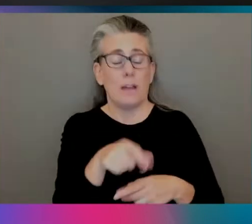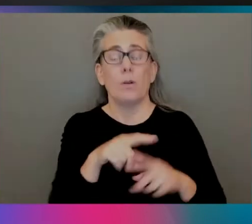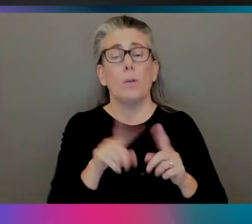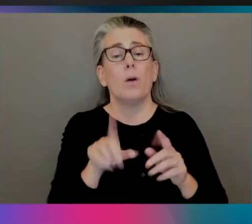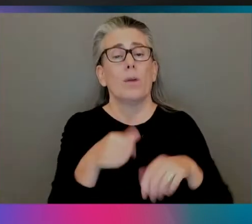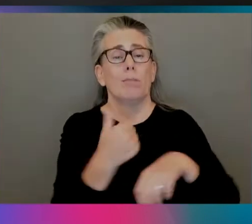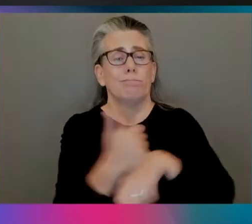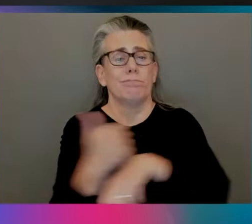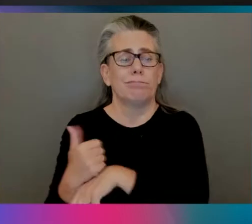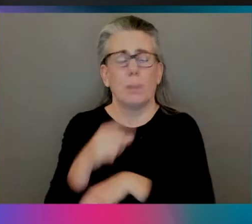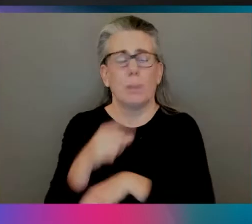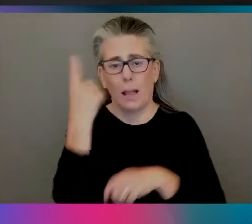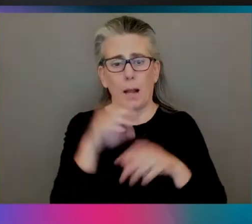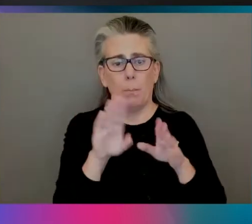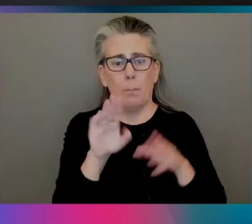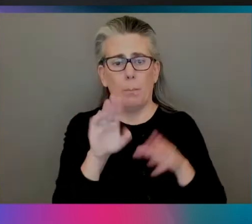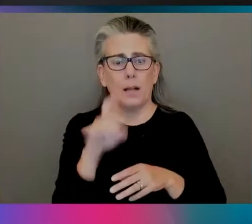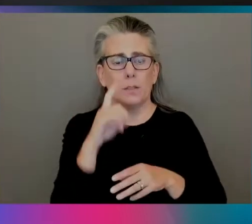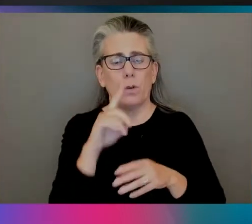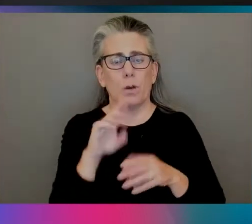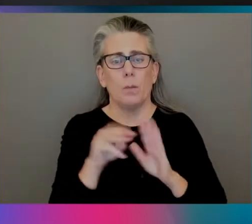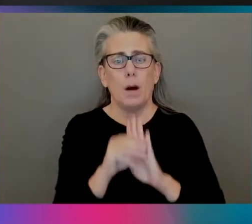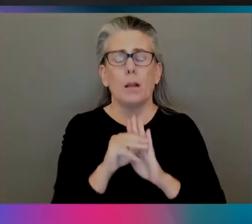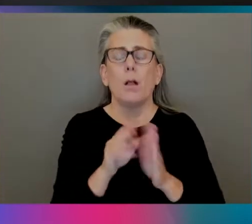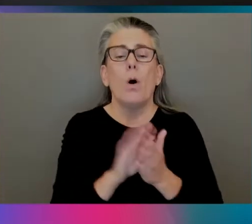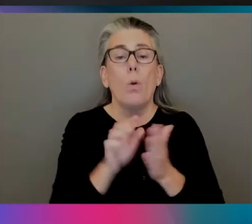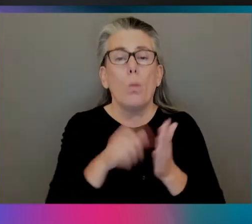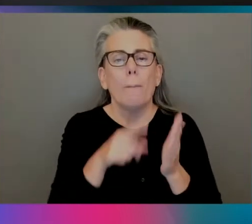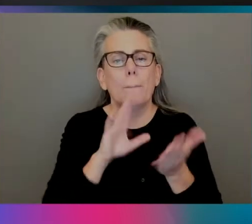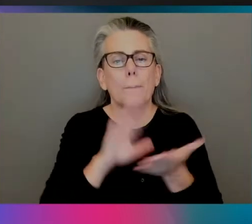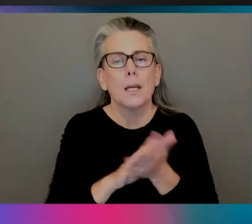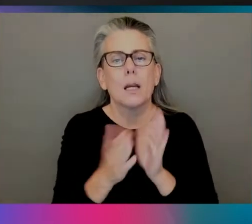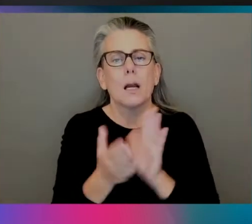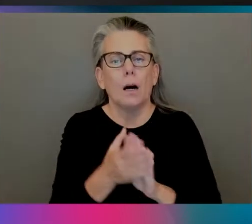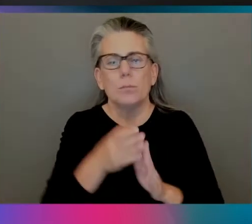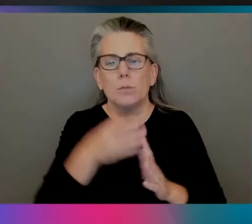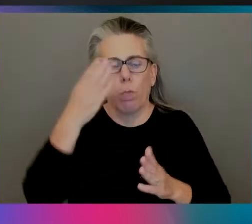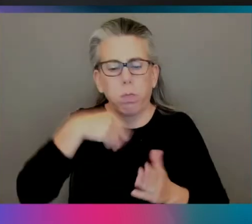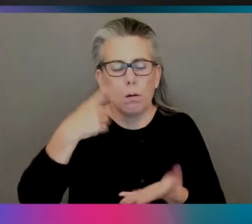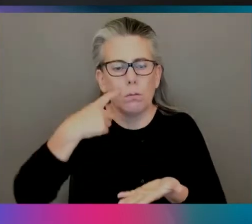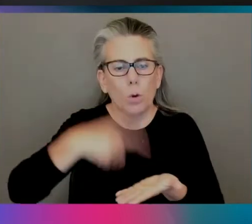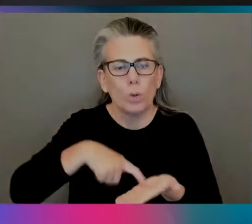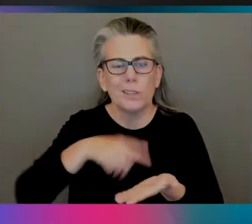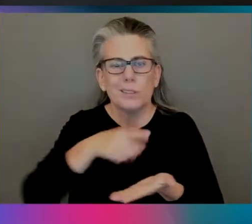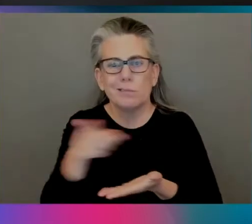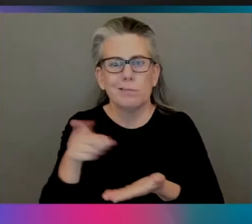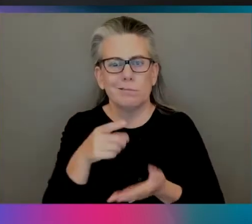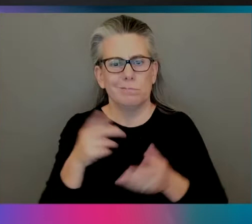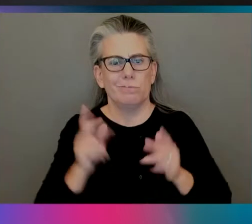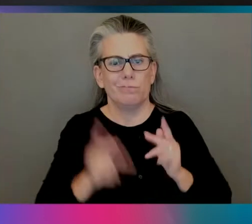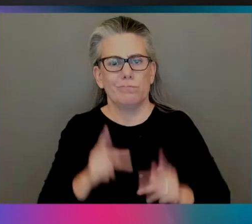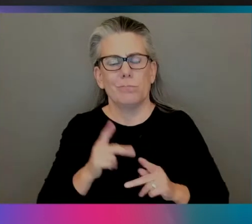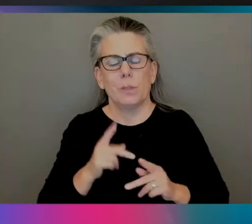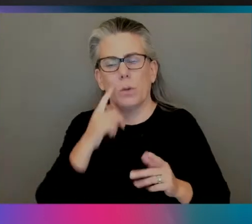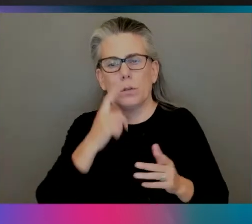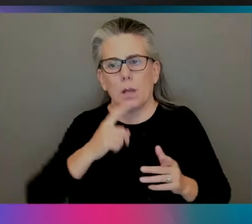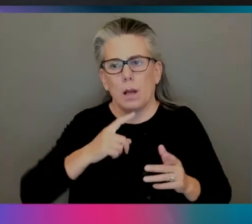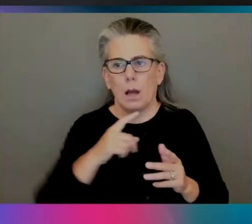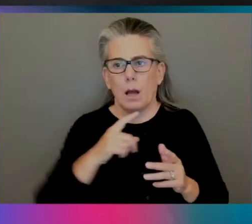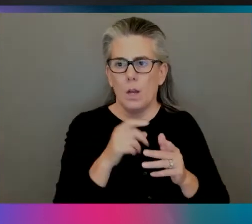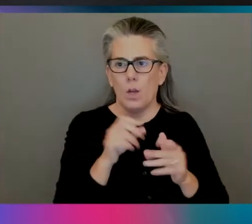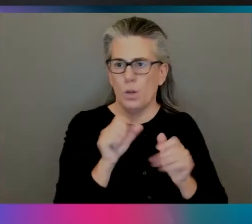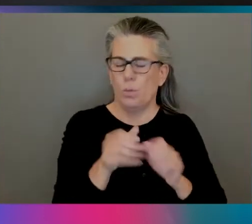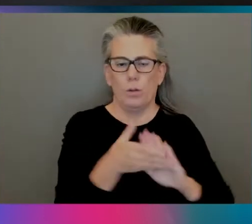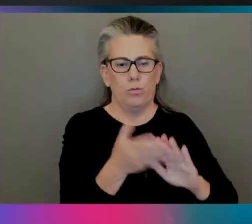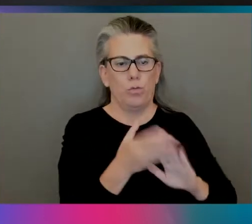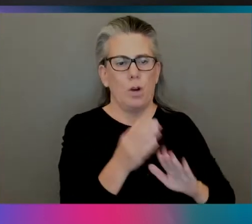And what comes out is indistinguishable to the human eye. It's mathematically a slightly different image. Like, if we ran SHA-256-SUM on this file and on